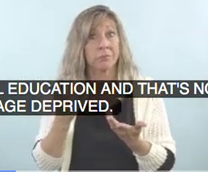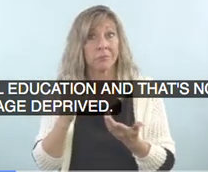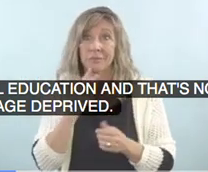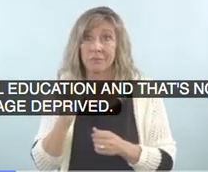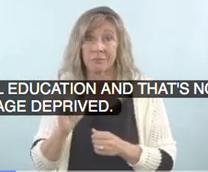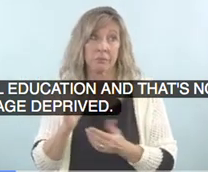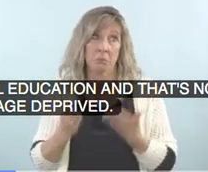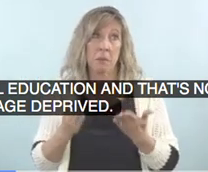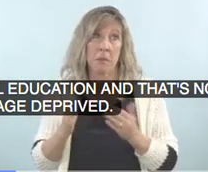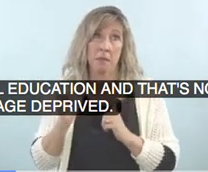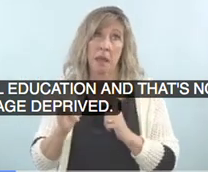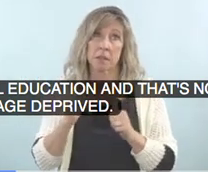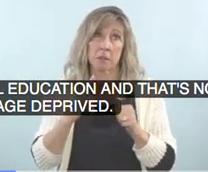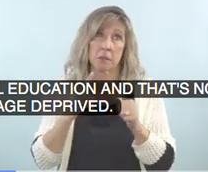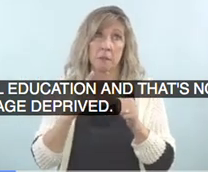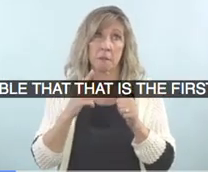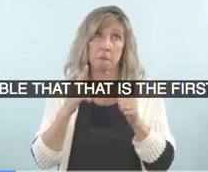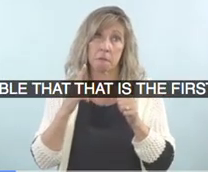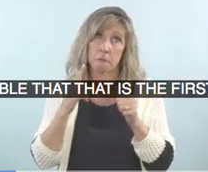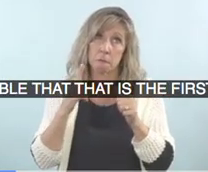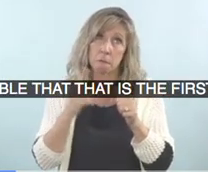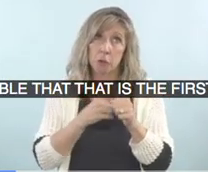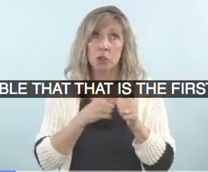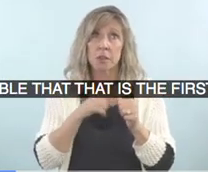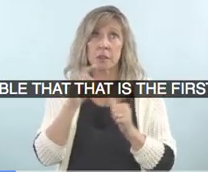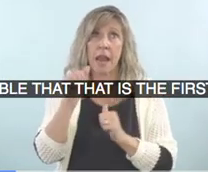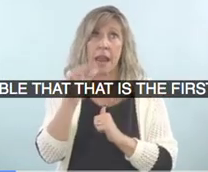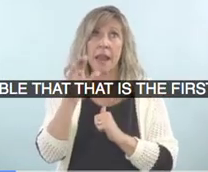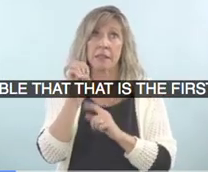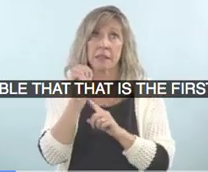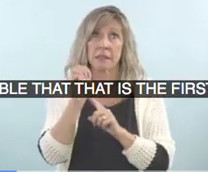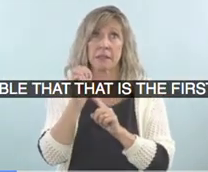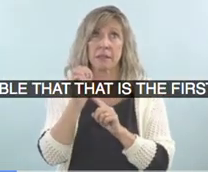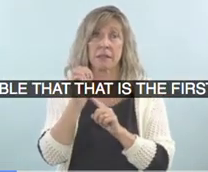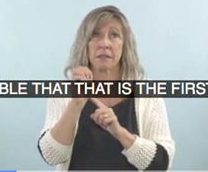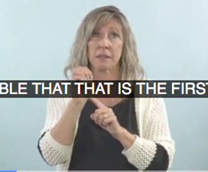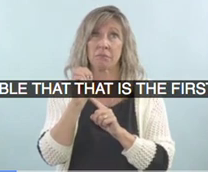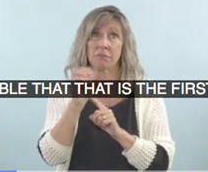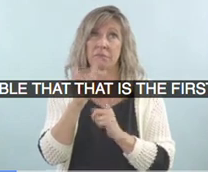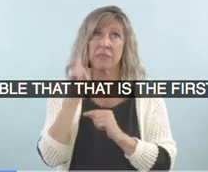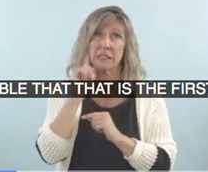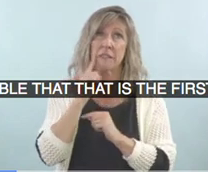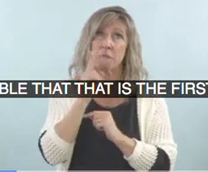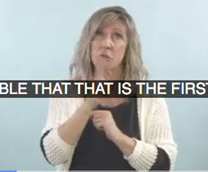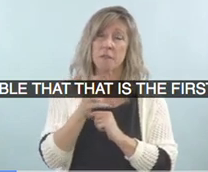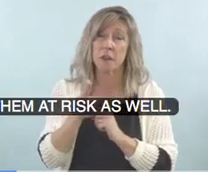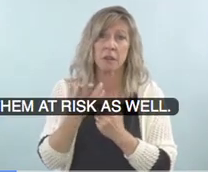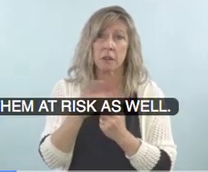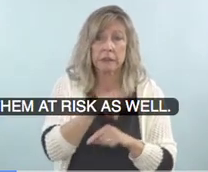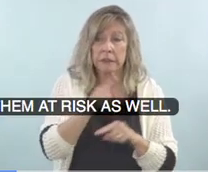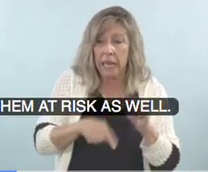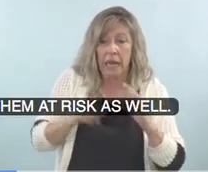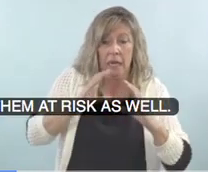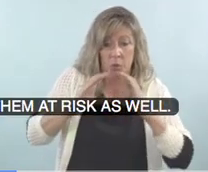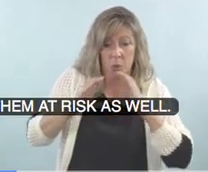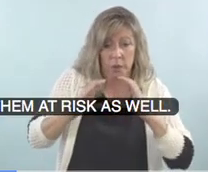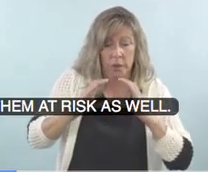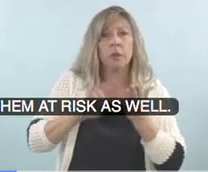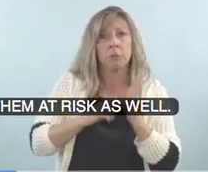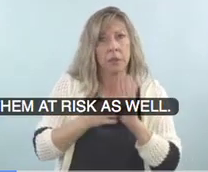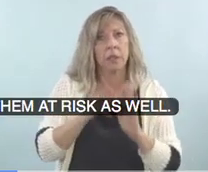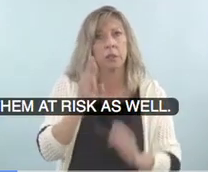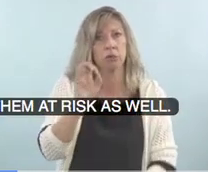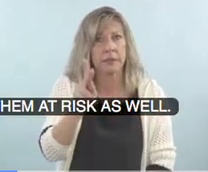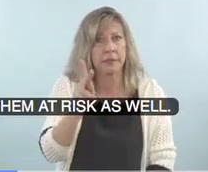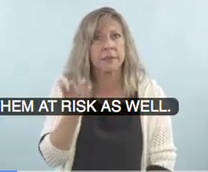for most deaf kids, that they're not able to communicate and that puts them at risk as well. But there's all, there's